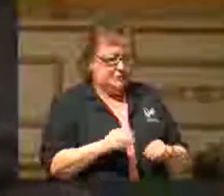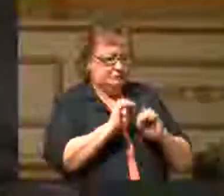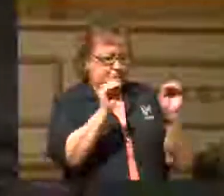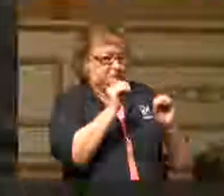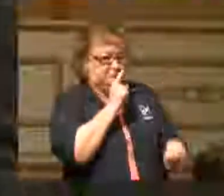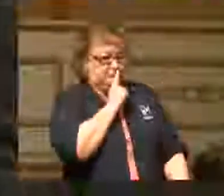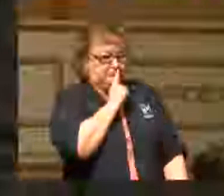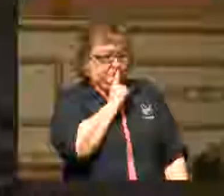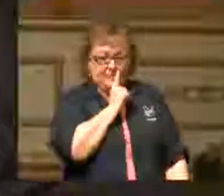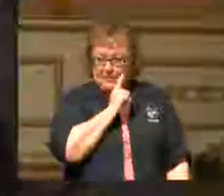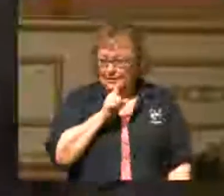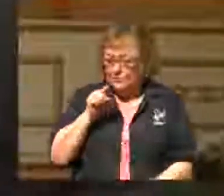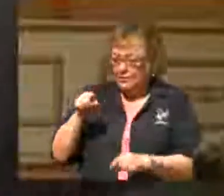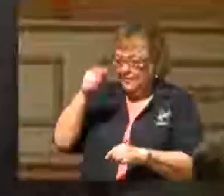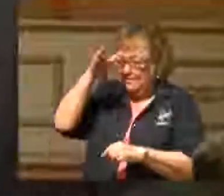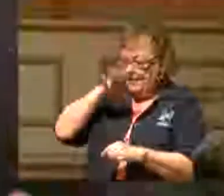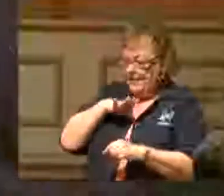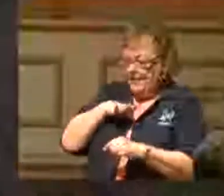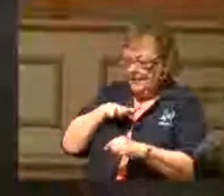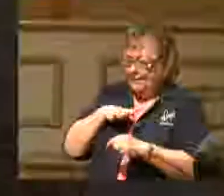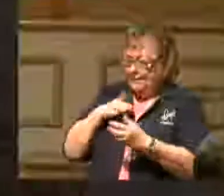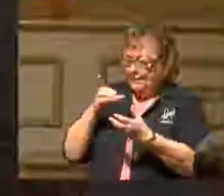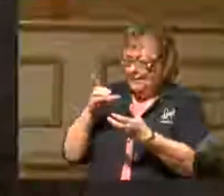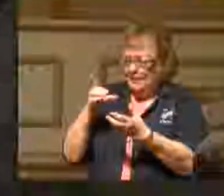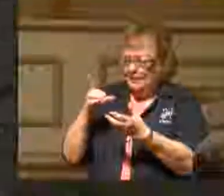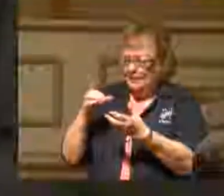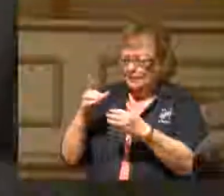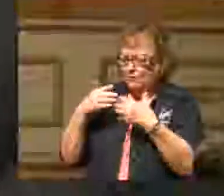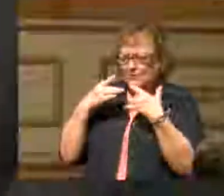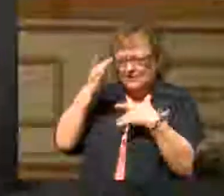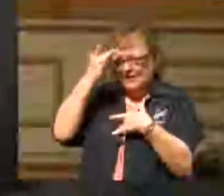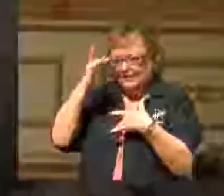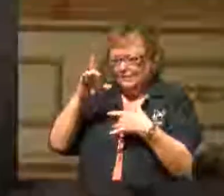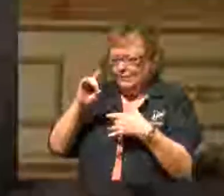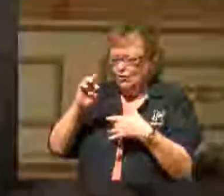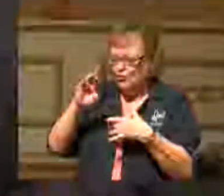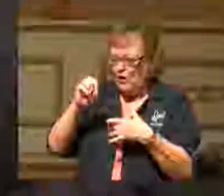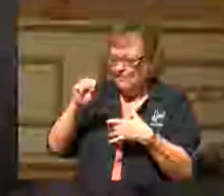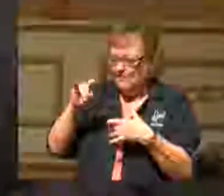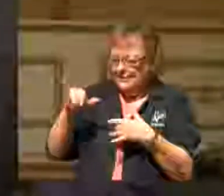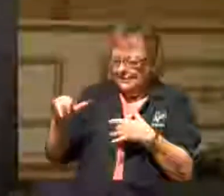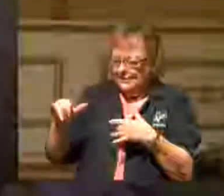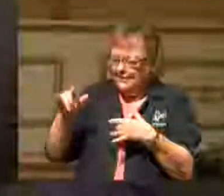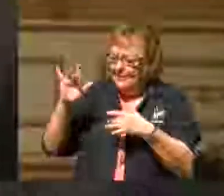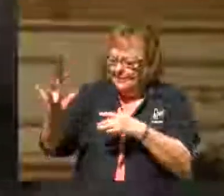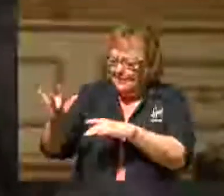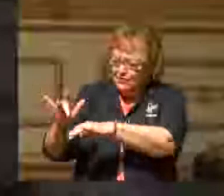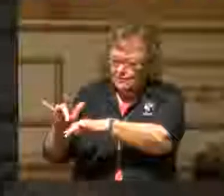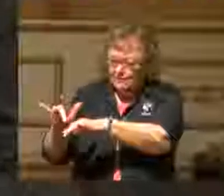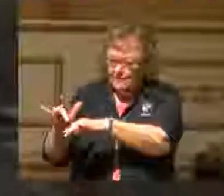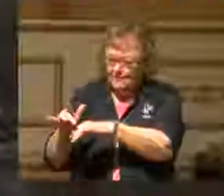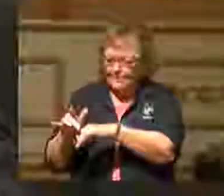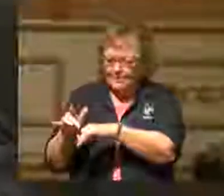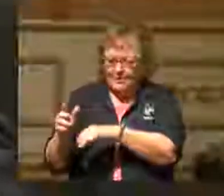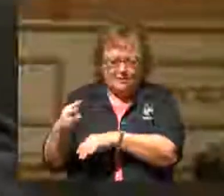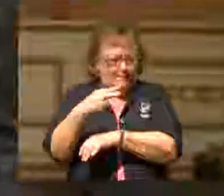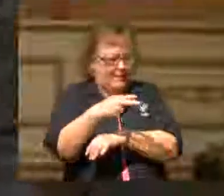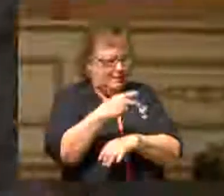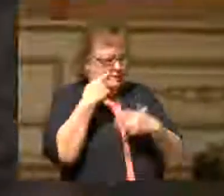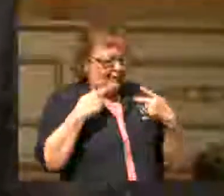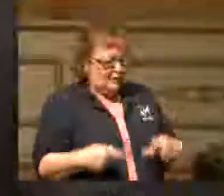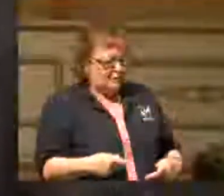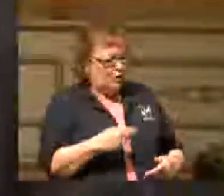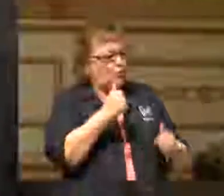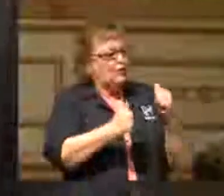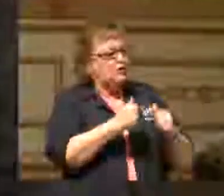He turned to the man with the dropsy, and he touched him, and he healed him. He turned back to the Pharisees, and he said,